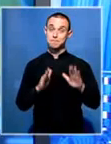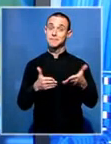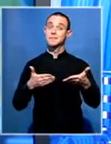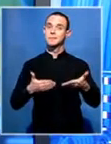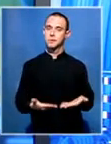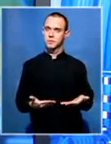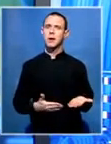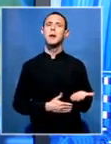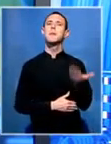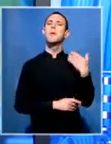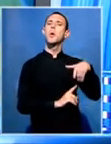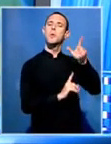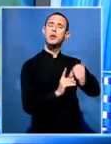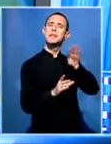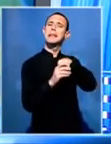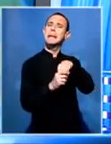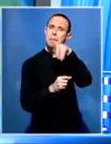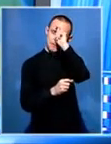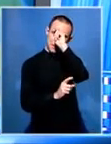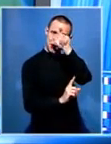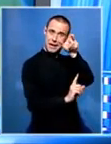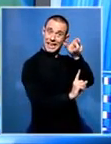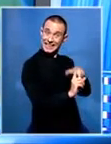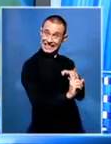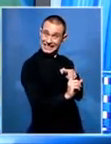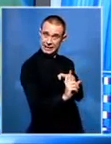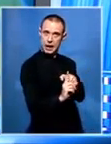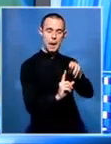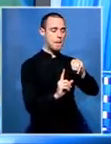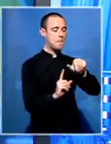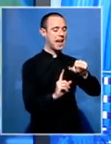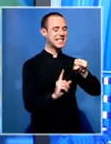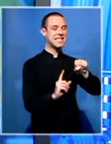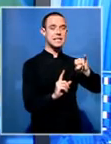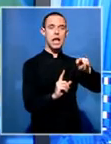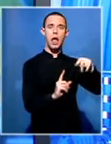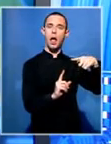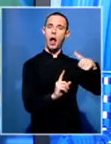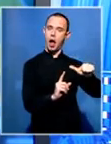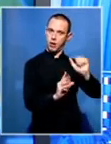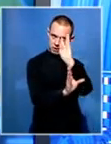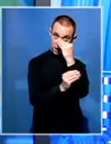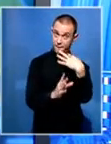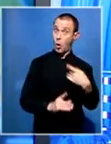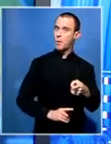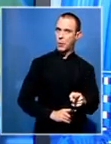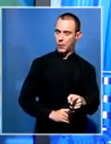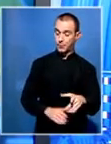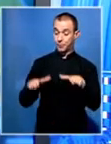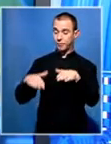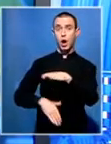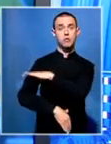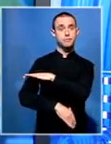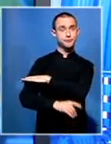Welcome back, former Bafana Bafana striker. Filma Singa says coach Sheikh Mishaba must be commended for turning the